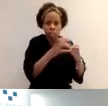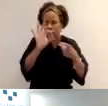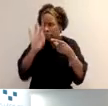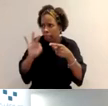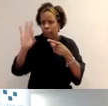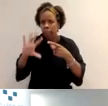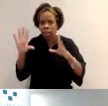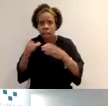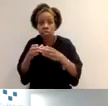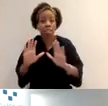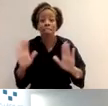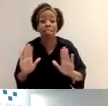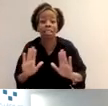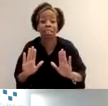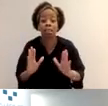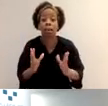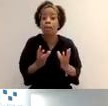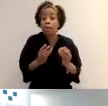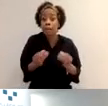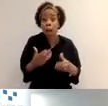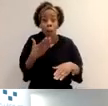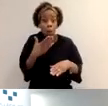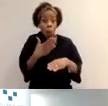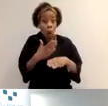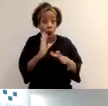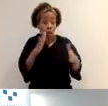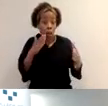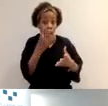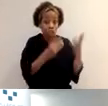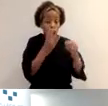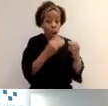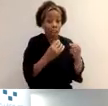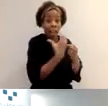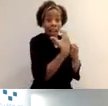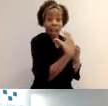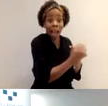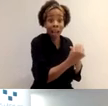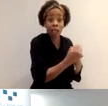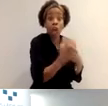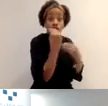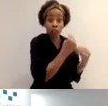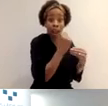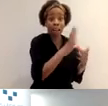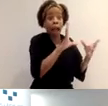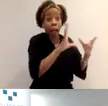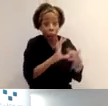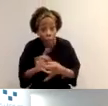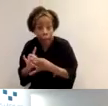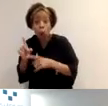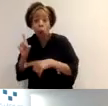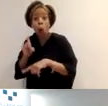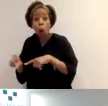-based learning may kind of overlap into formal learning, so don't worry too much about the categories, just more thinking about ensuring you're doing a mixture.